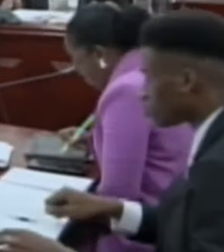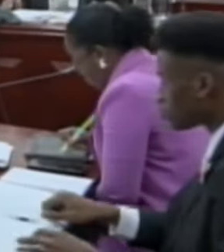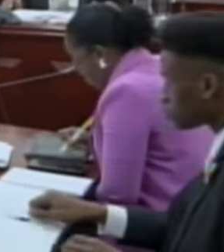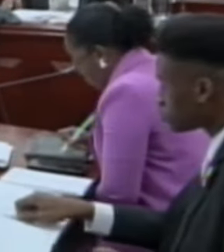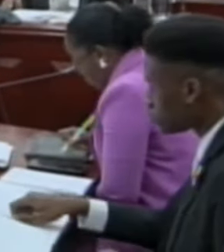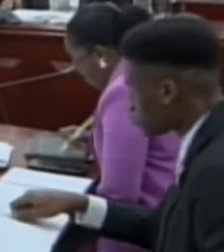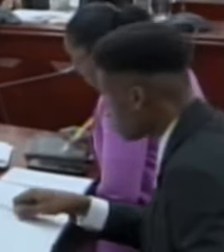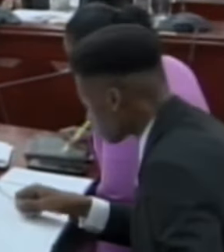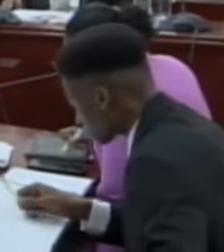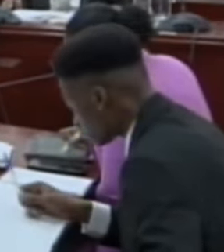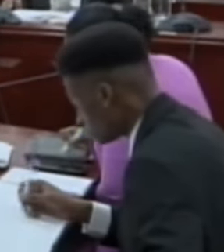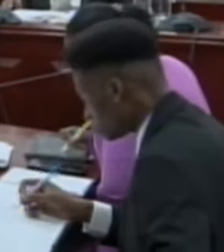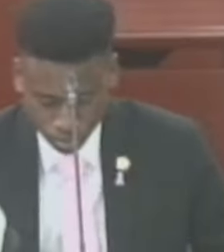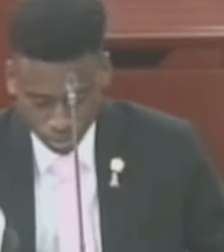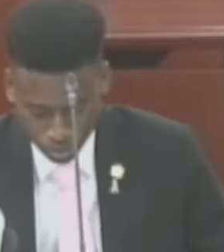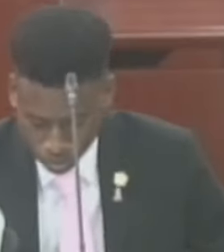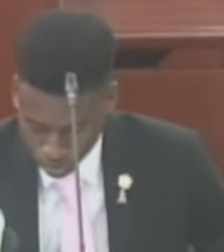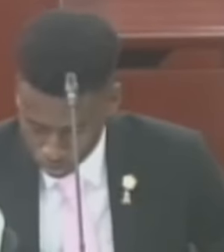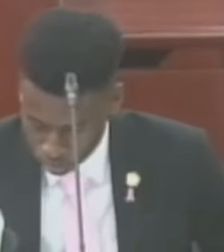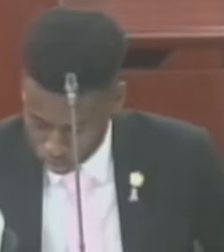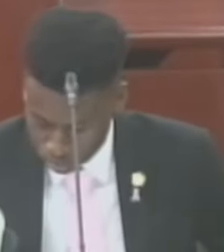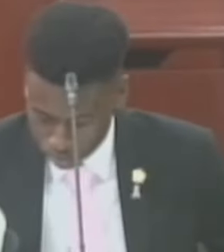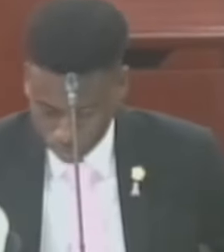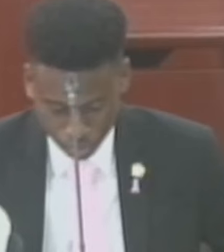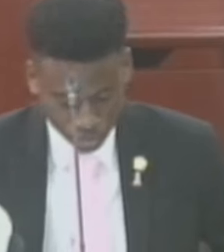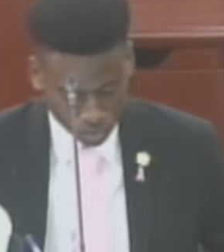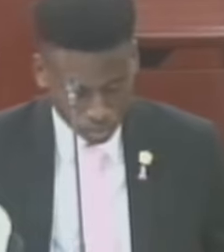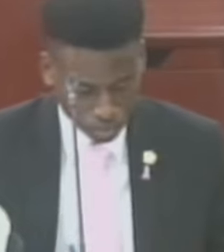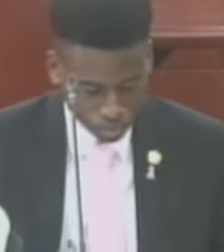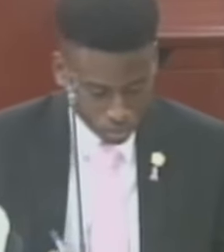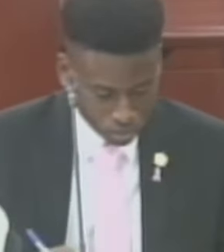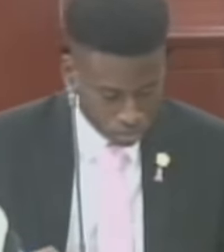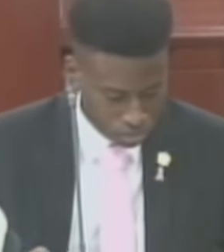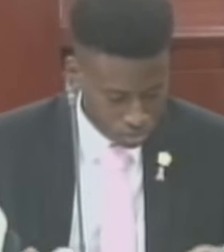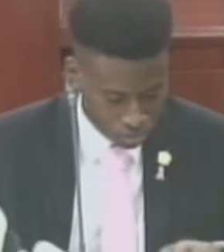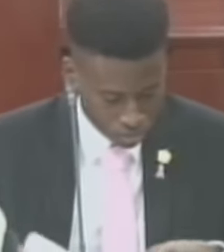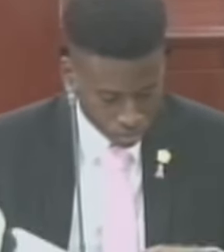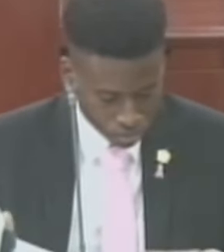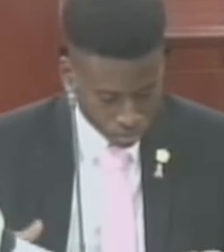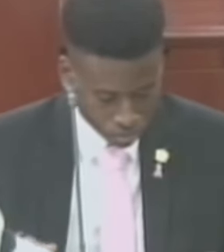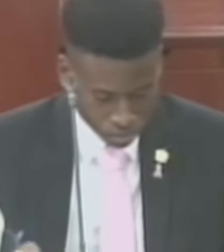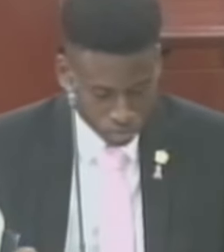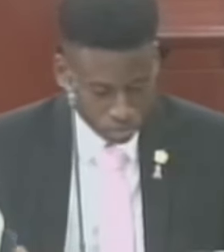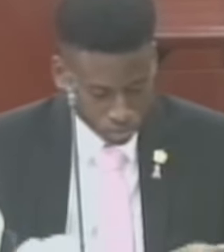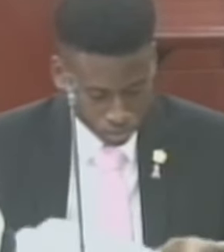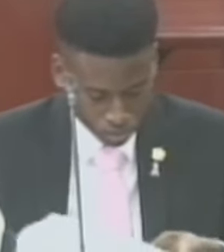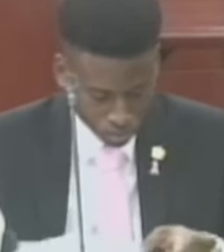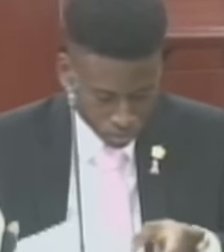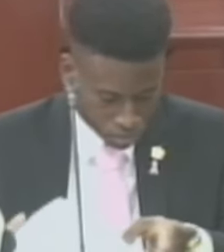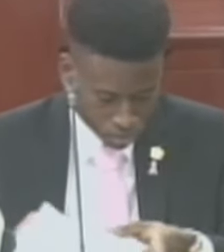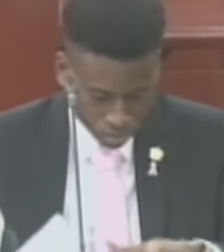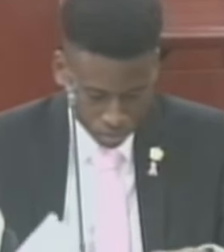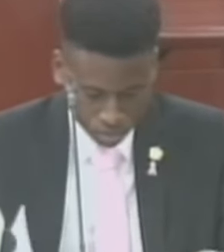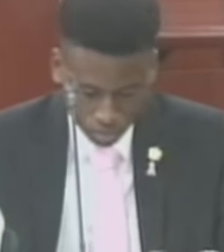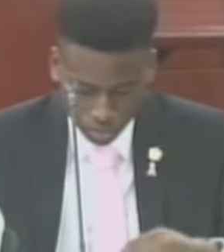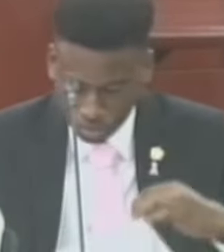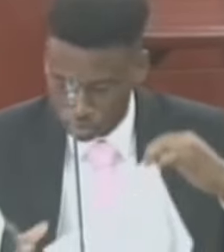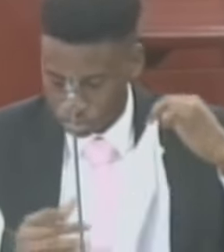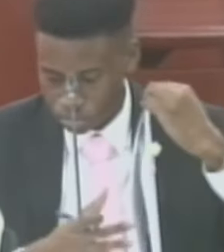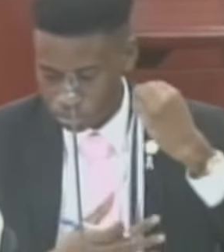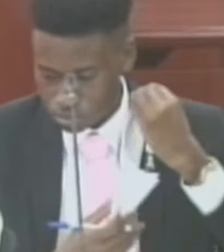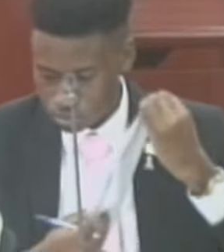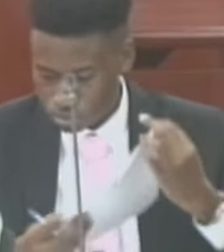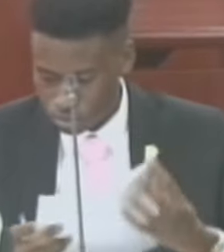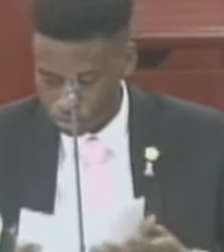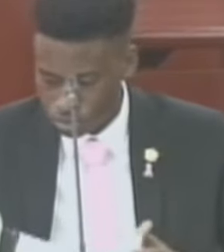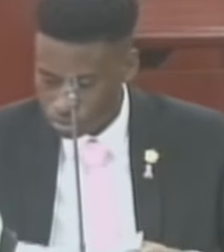The bill shortly entitled Consumer Protection Bill 2023 has been read a third time and passed into